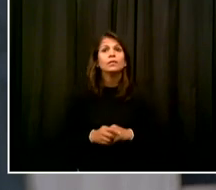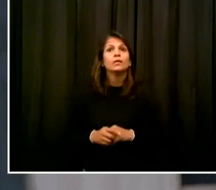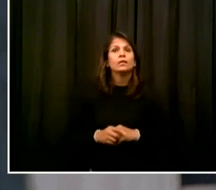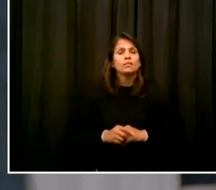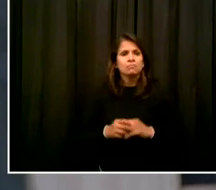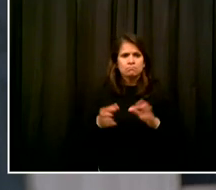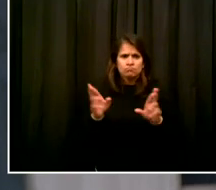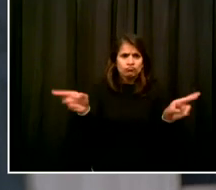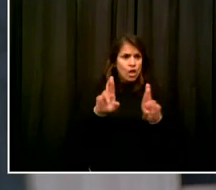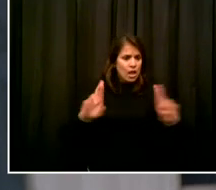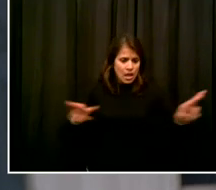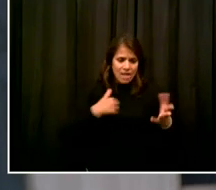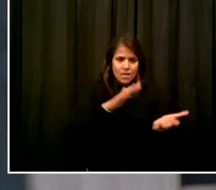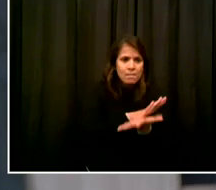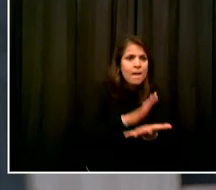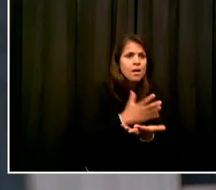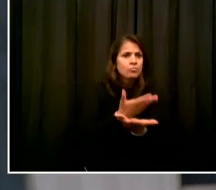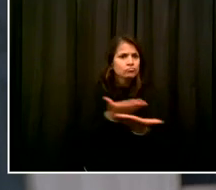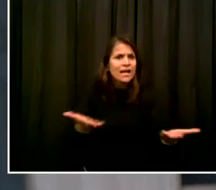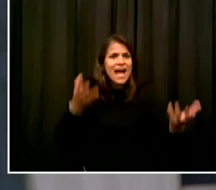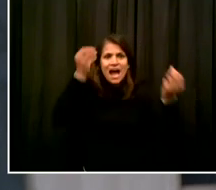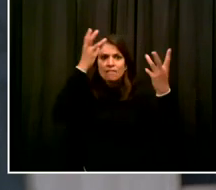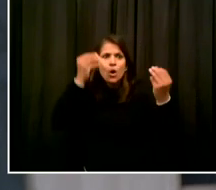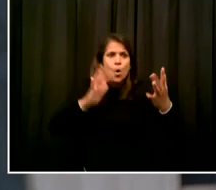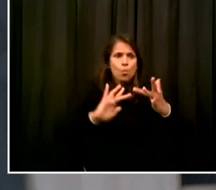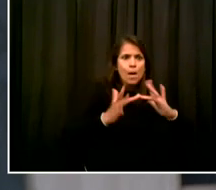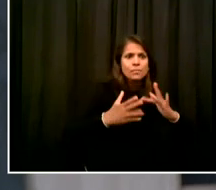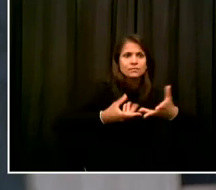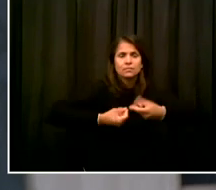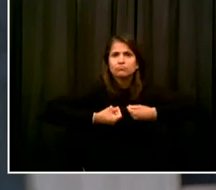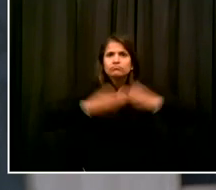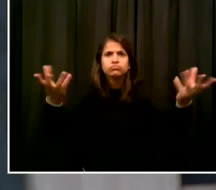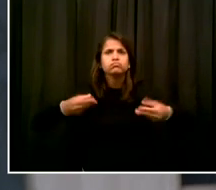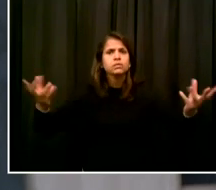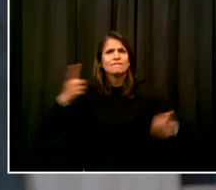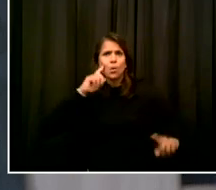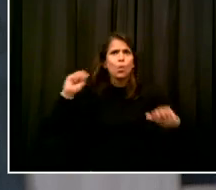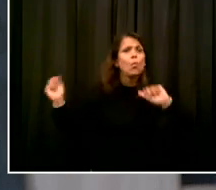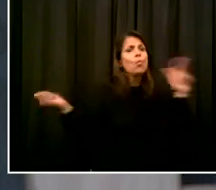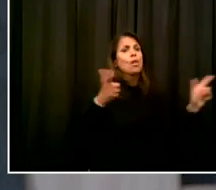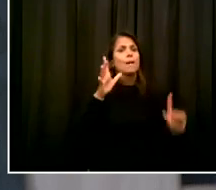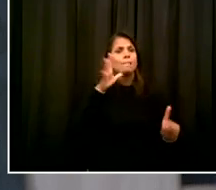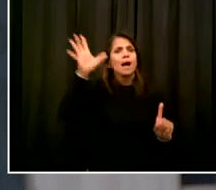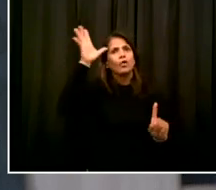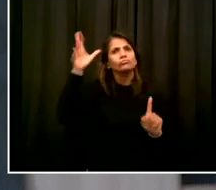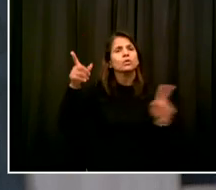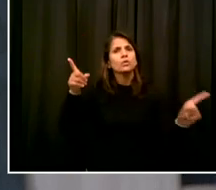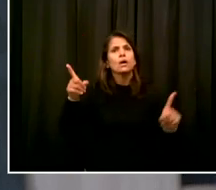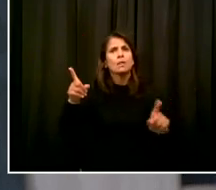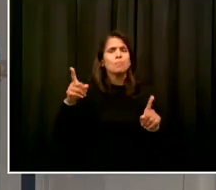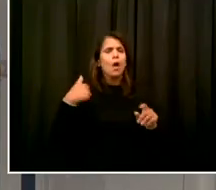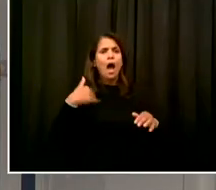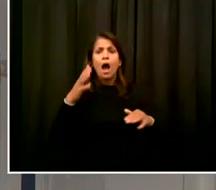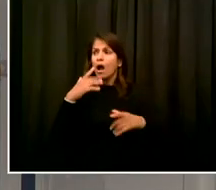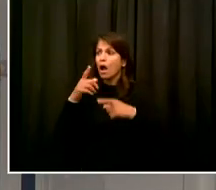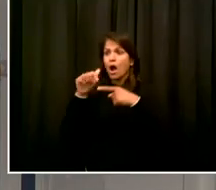this is going to be hand in glove with what we're doing academically this year with our students. Sherline.